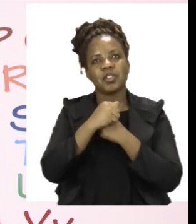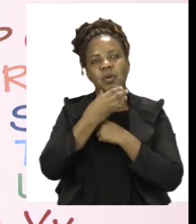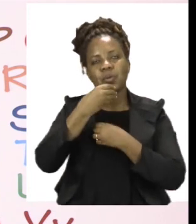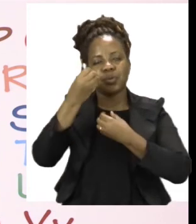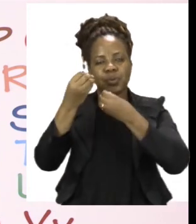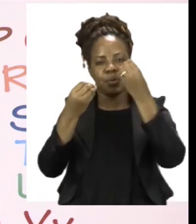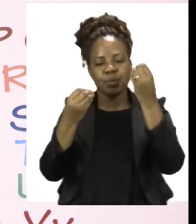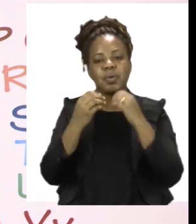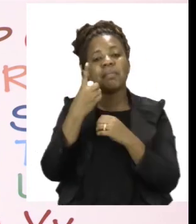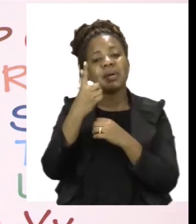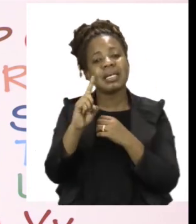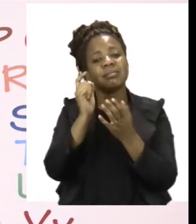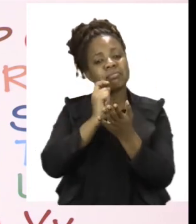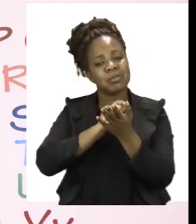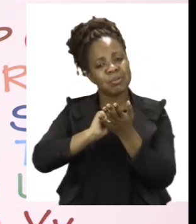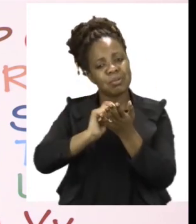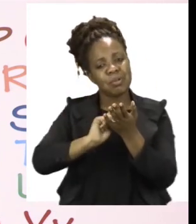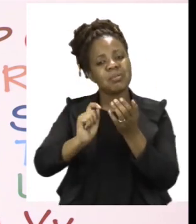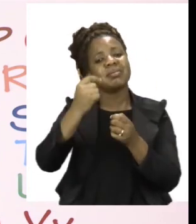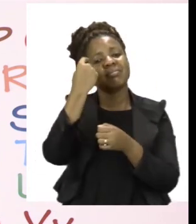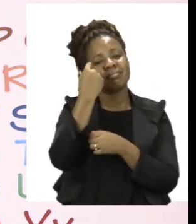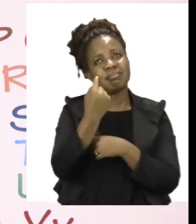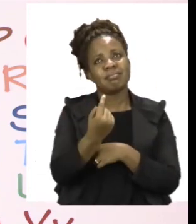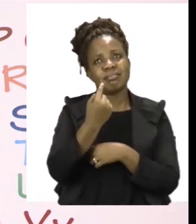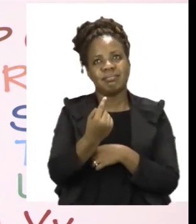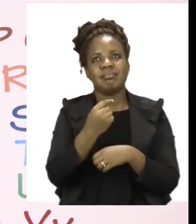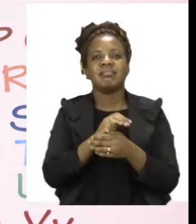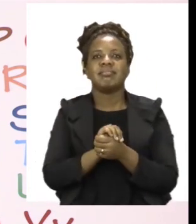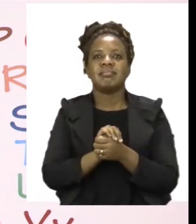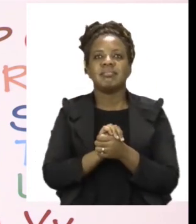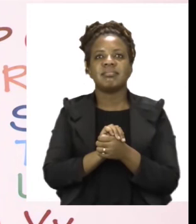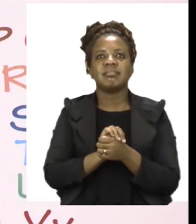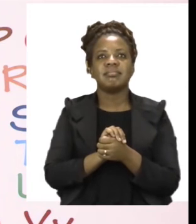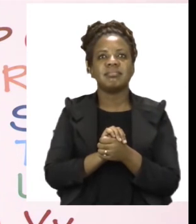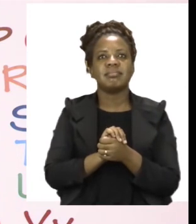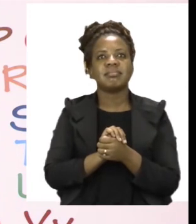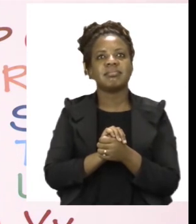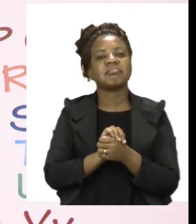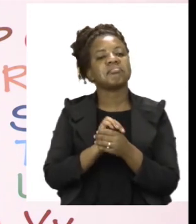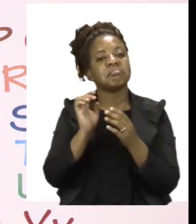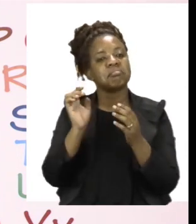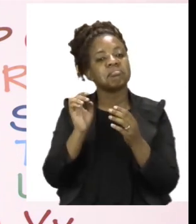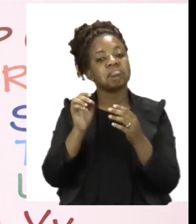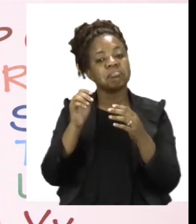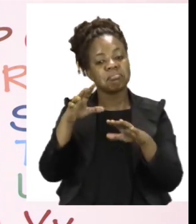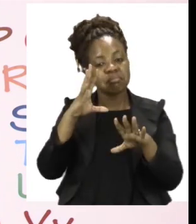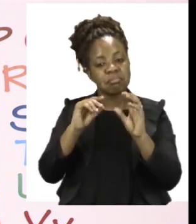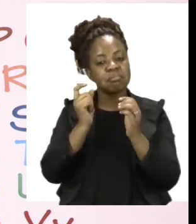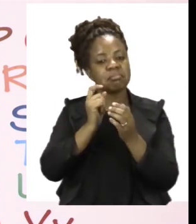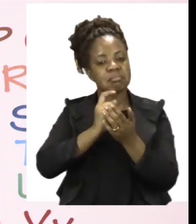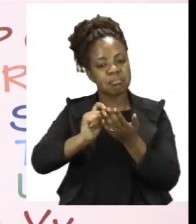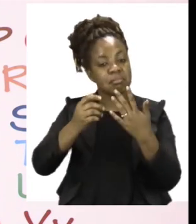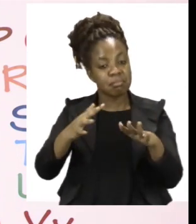by yourself. So now we are done with our lesson. It's very important for us